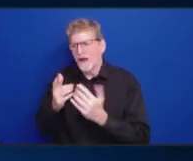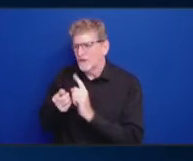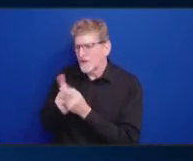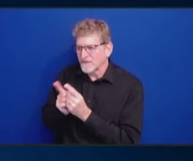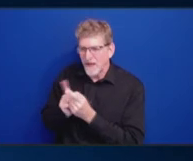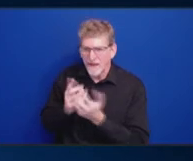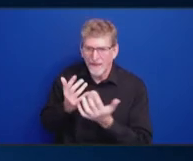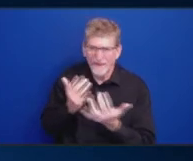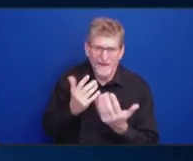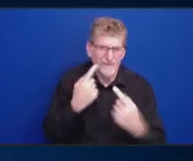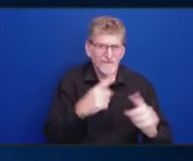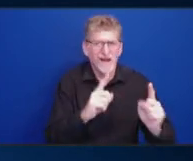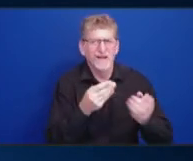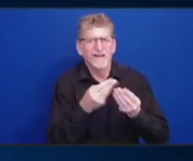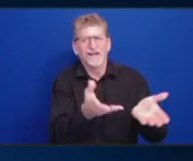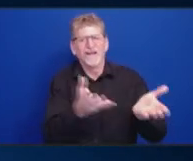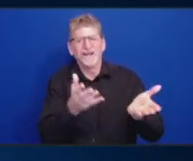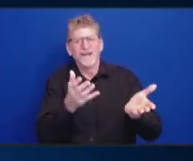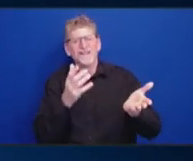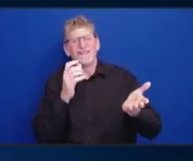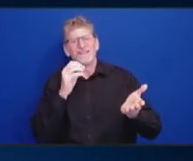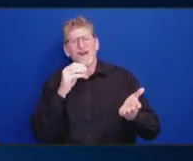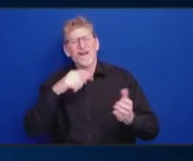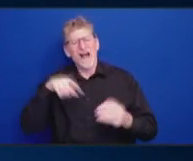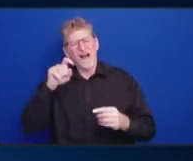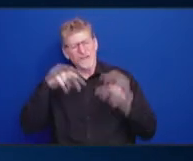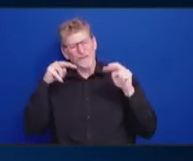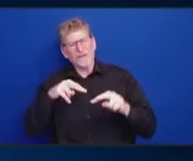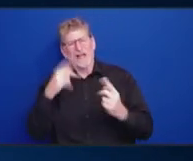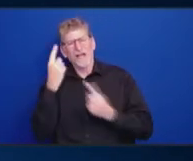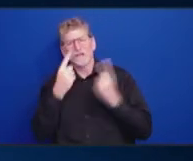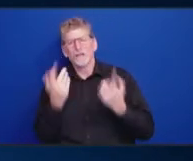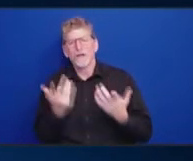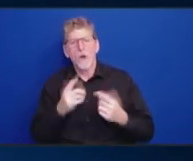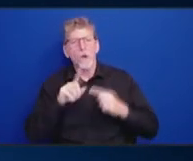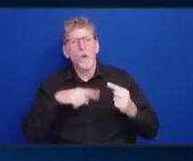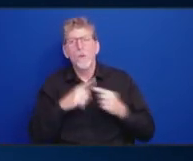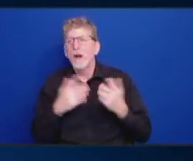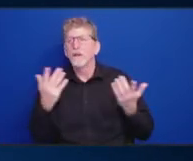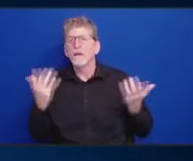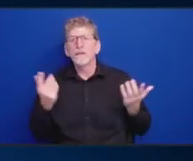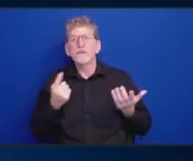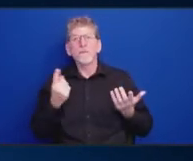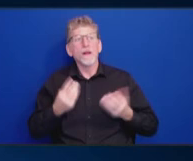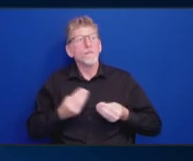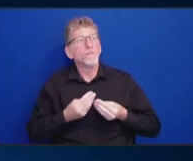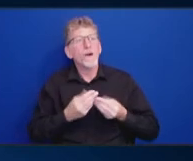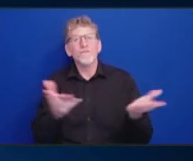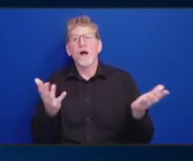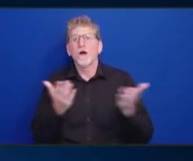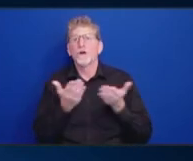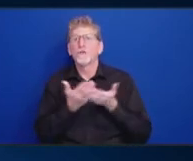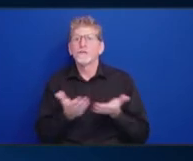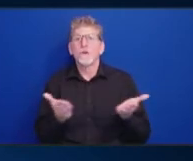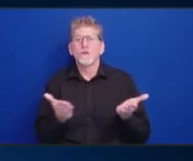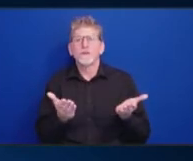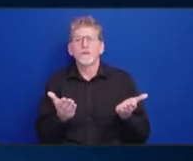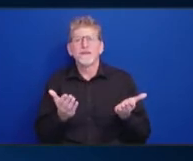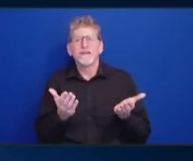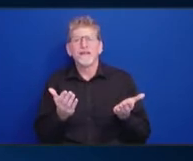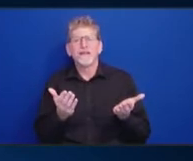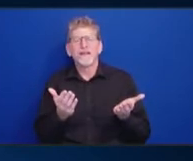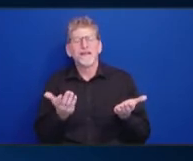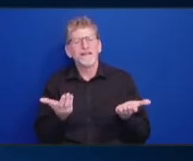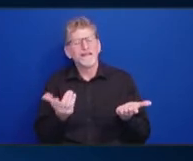account when delivering those resources, because it's unfair to give one group an advantage over